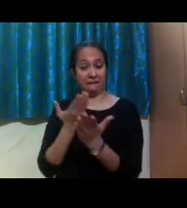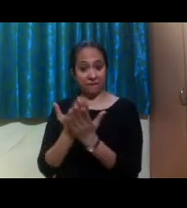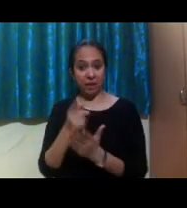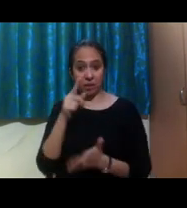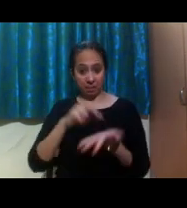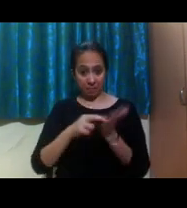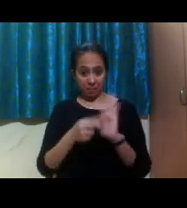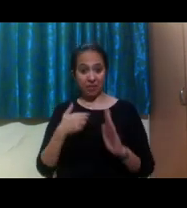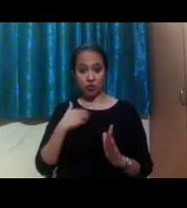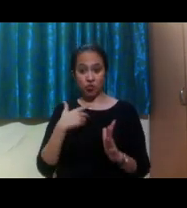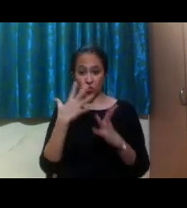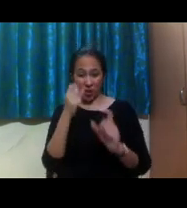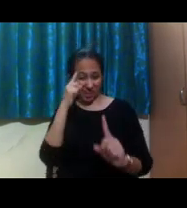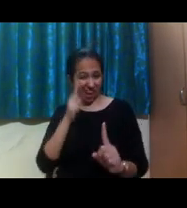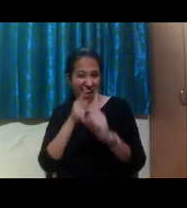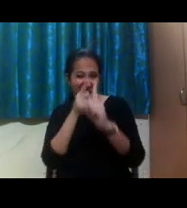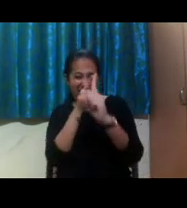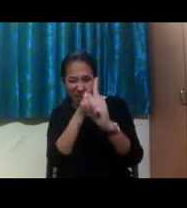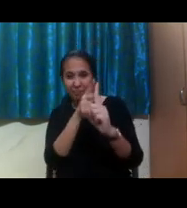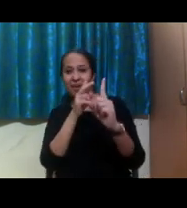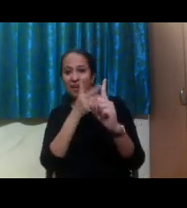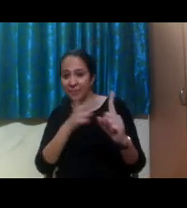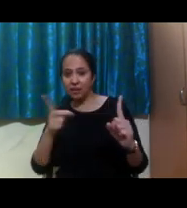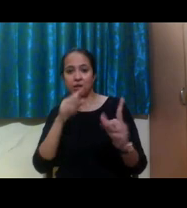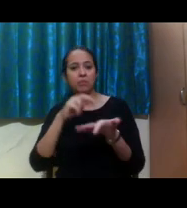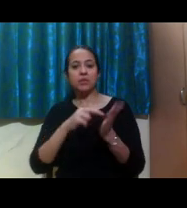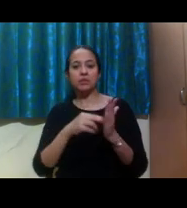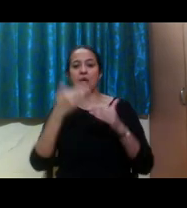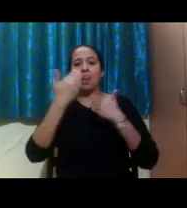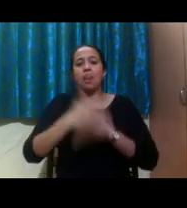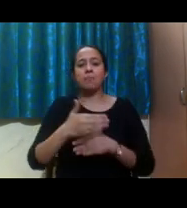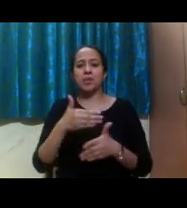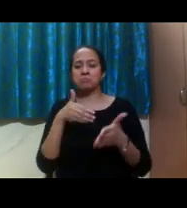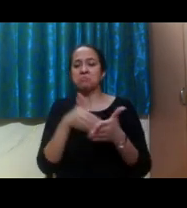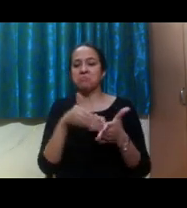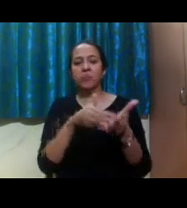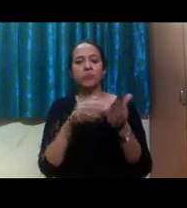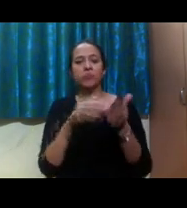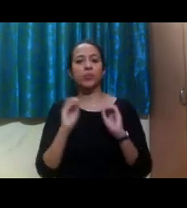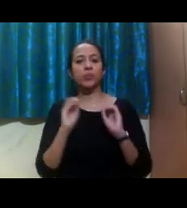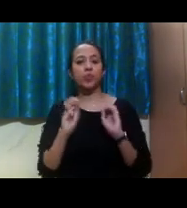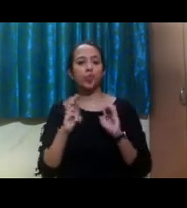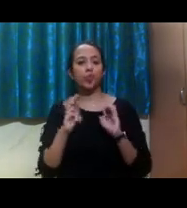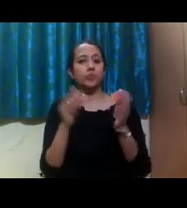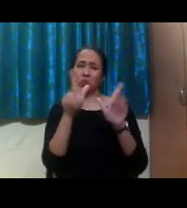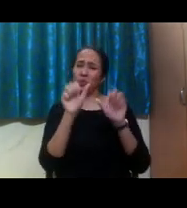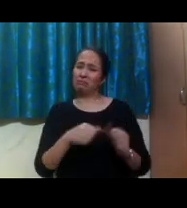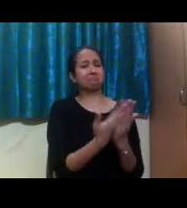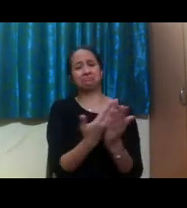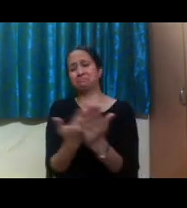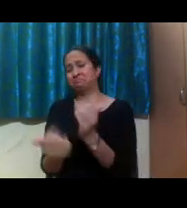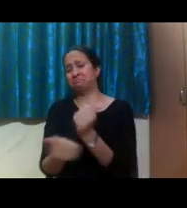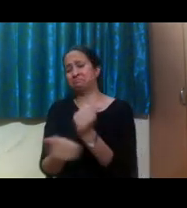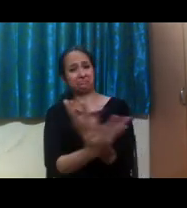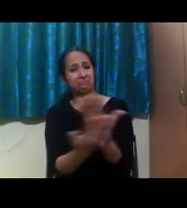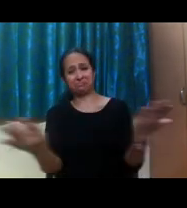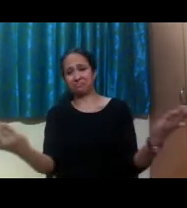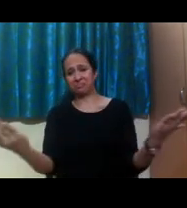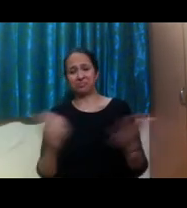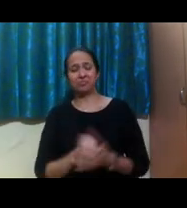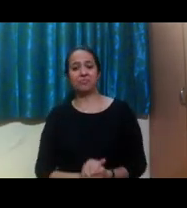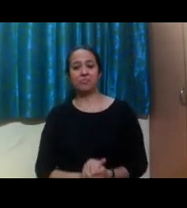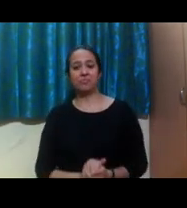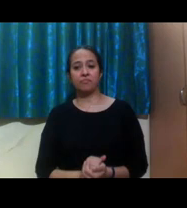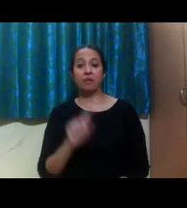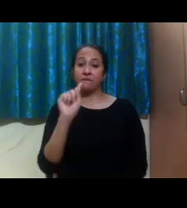limits for what colleges you're looking at or, you know, anything like that. Focus on your academic goals